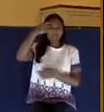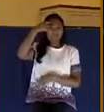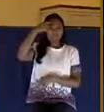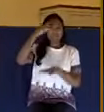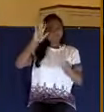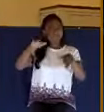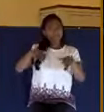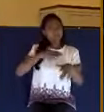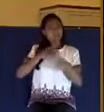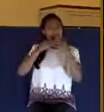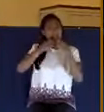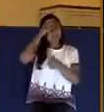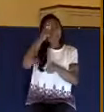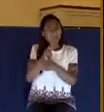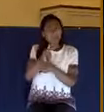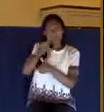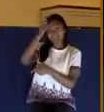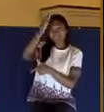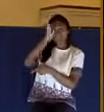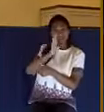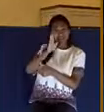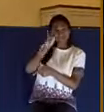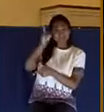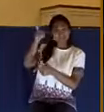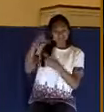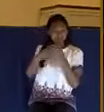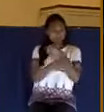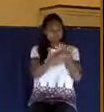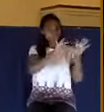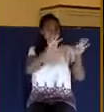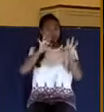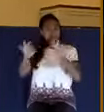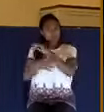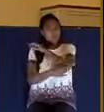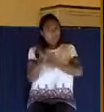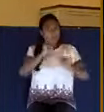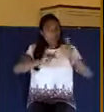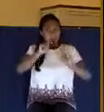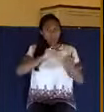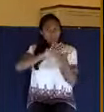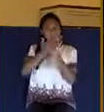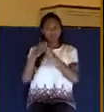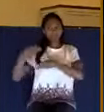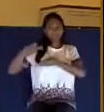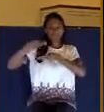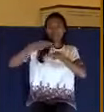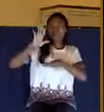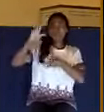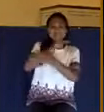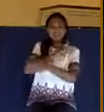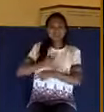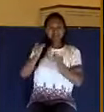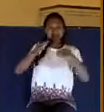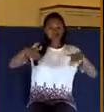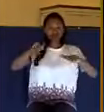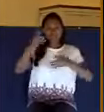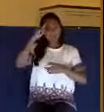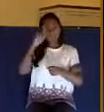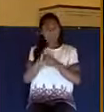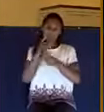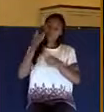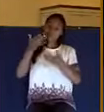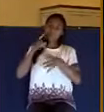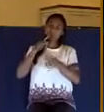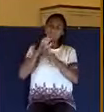beloved brethren, hath not God chosen to pour this world rich in faith, and heirs of the kingdom which he hath promised to them that